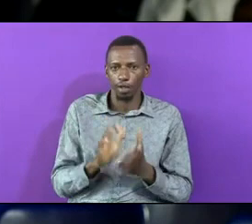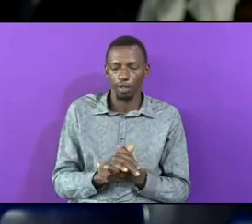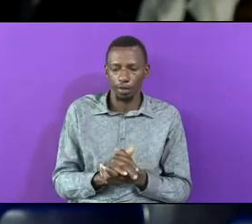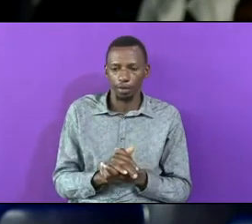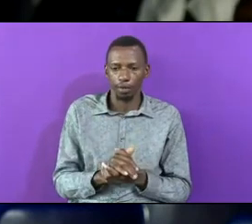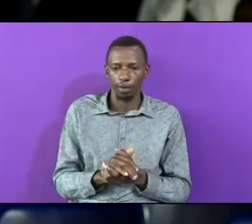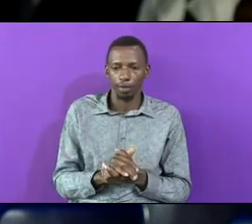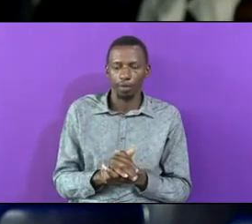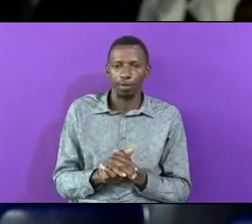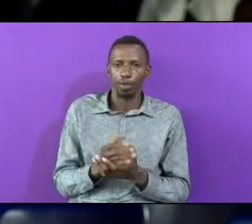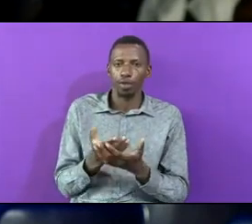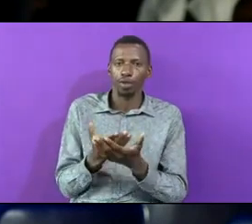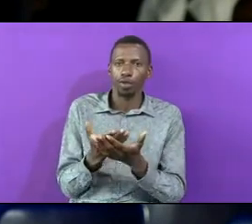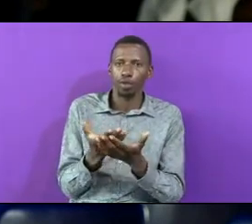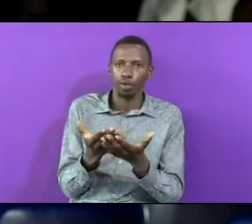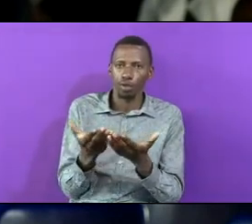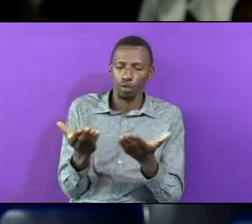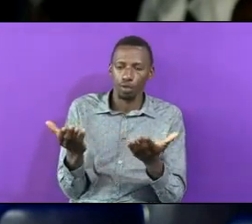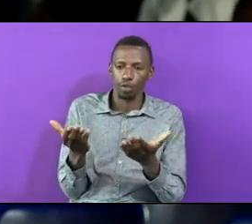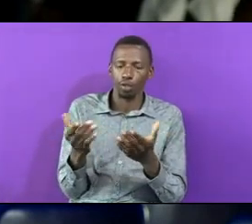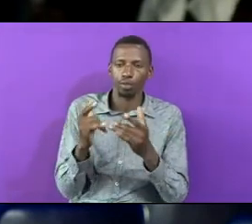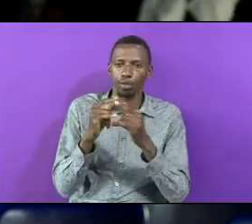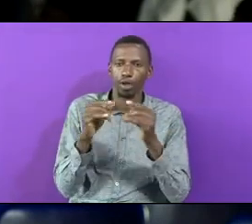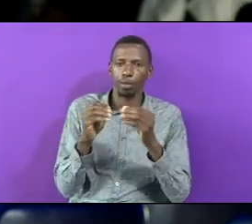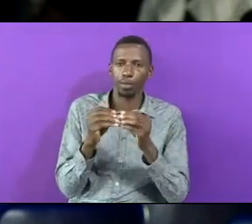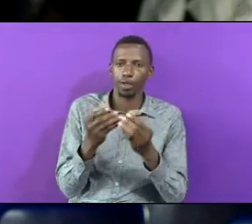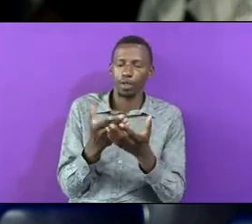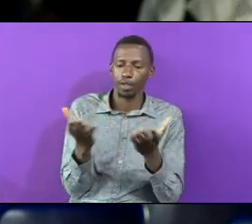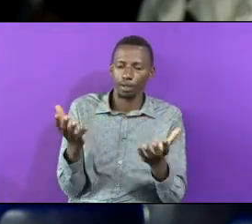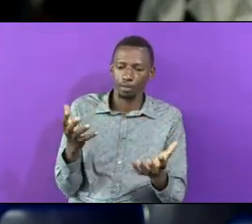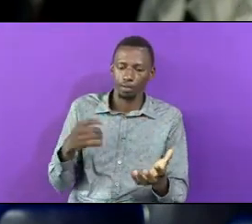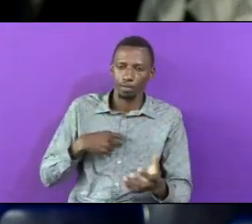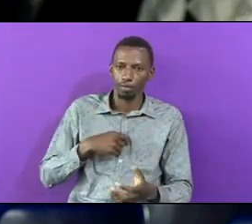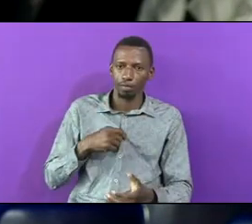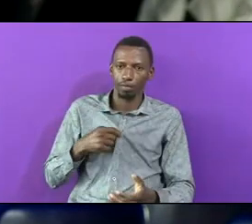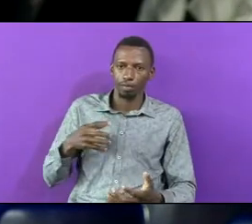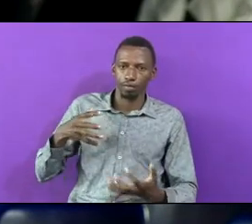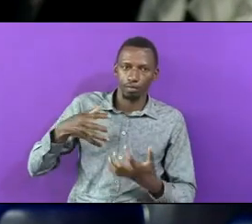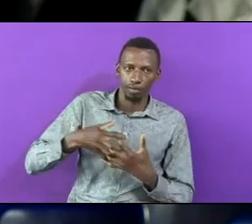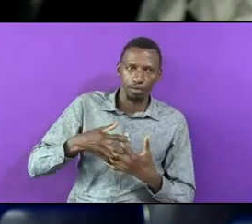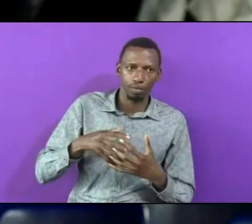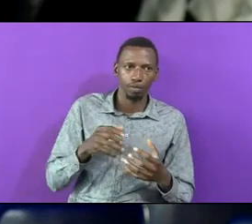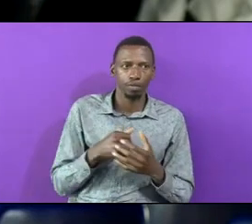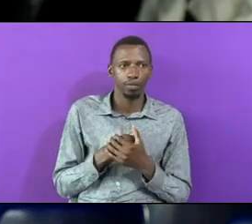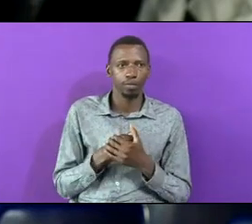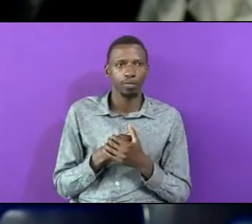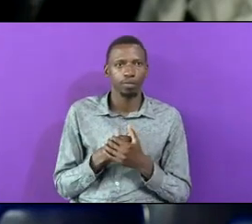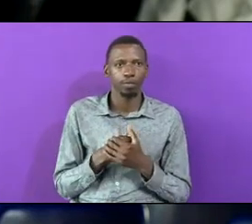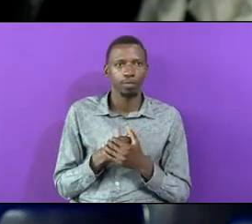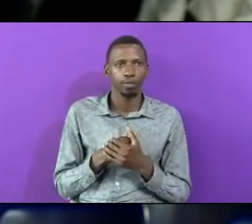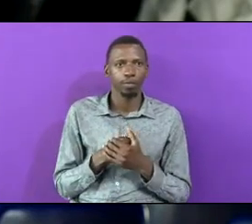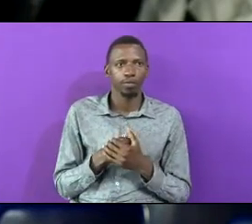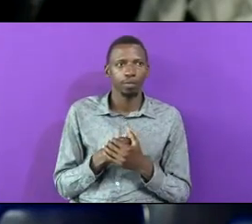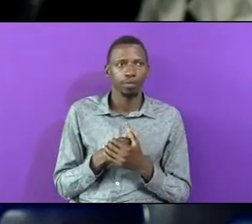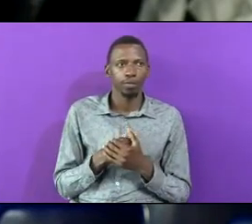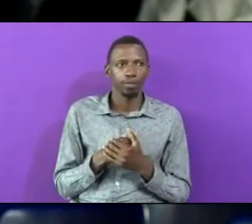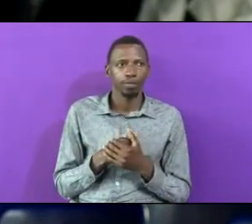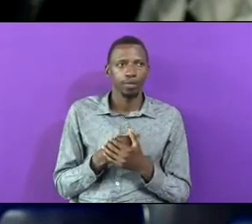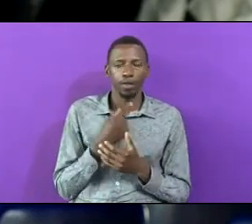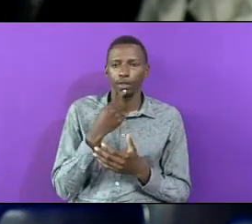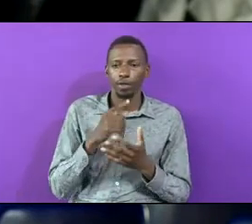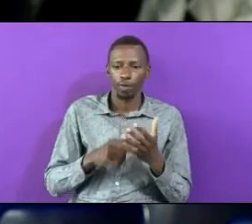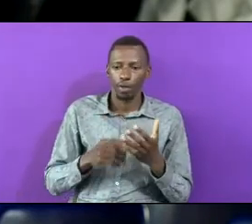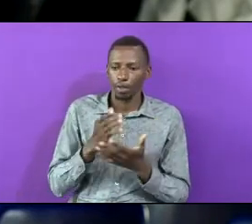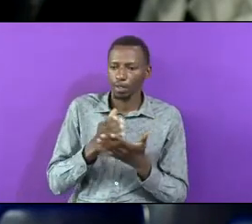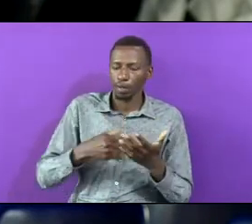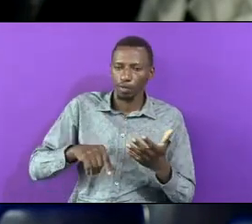Those Guys Come Meeting They Are In Uniform And Ask Them Why They Say There Are Some Of Us That Are So